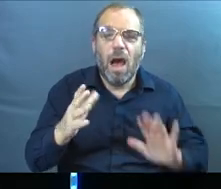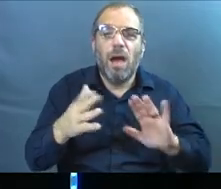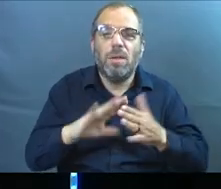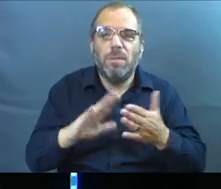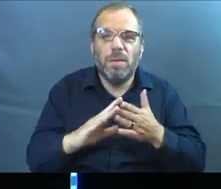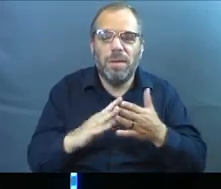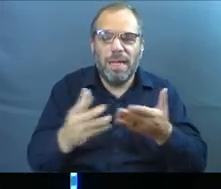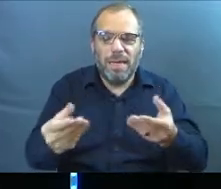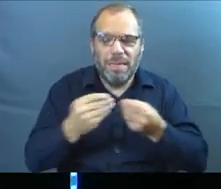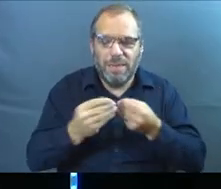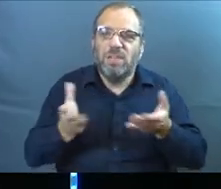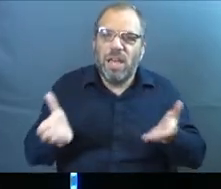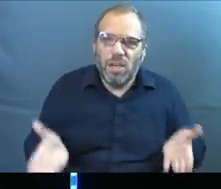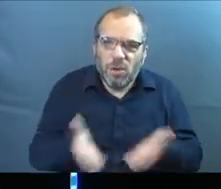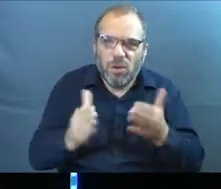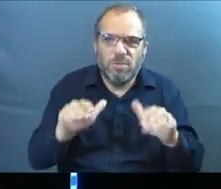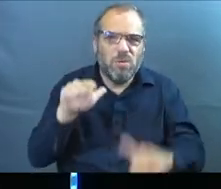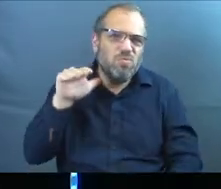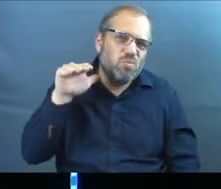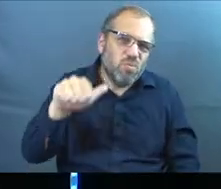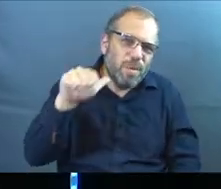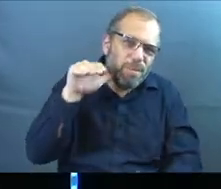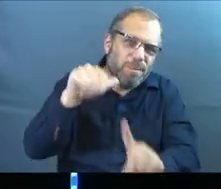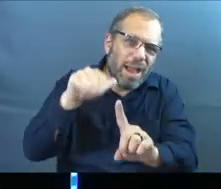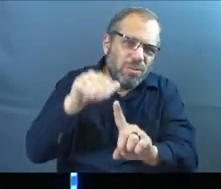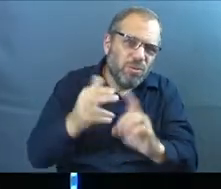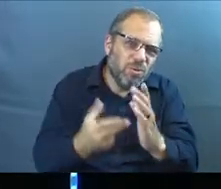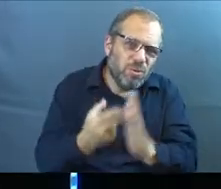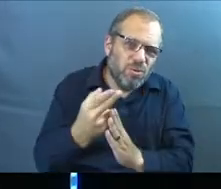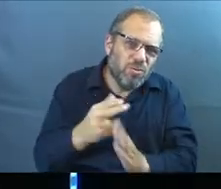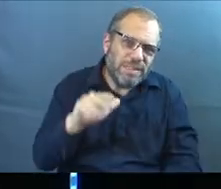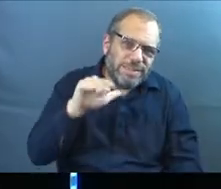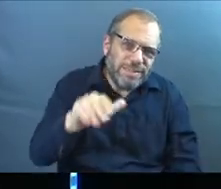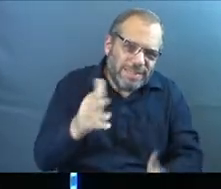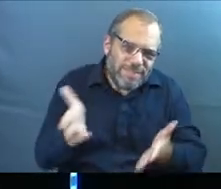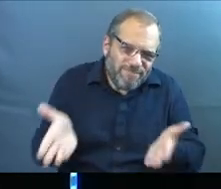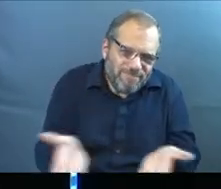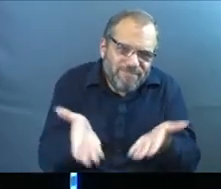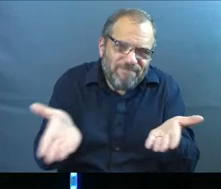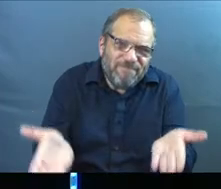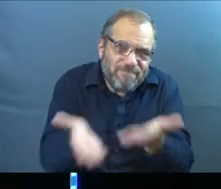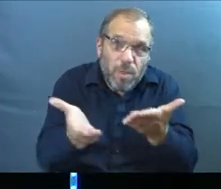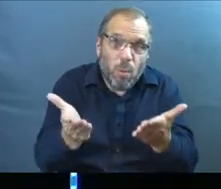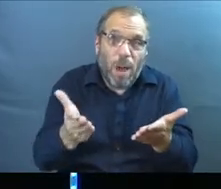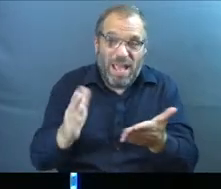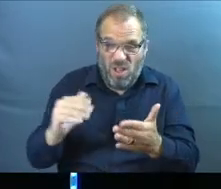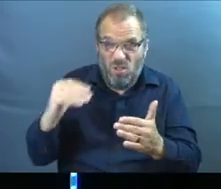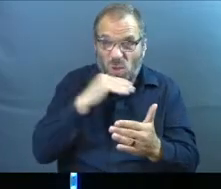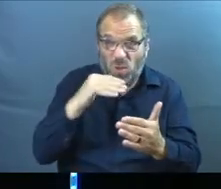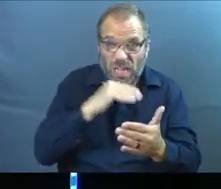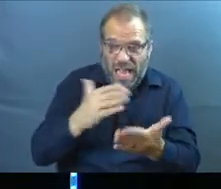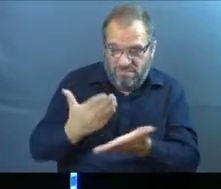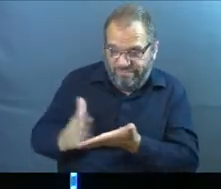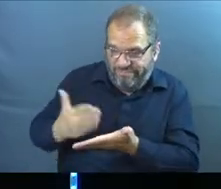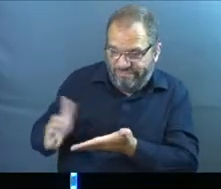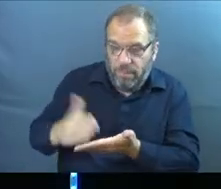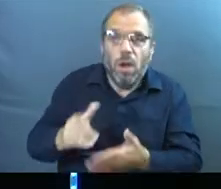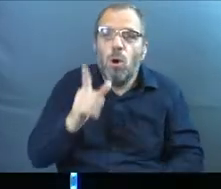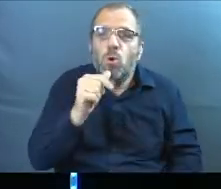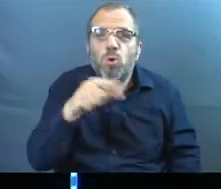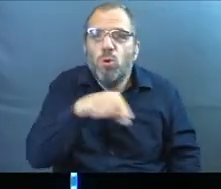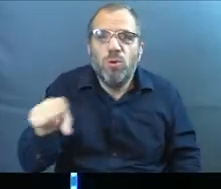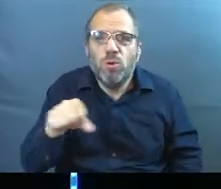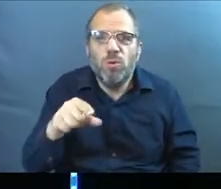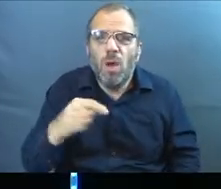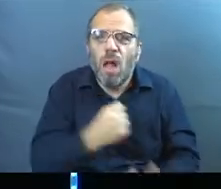comes in and brings encouragement that reminds us of the truth and pushes out the lie so that we can keep stepping forward. Anybody in